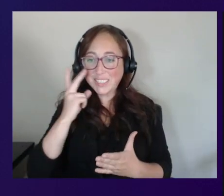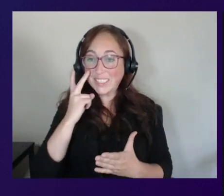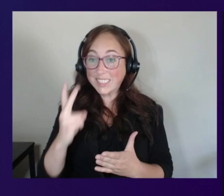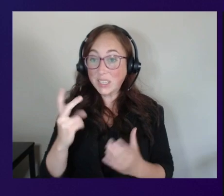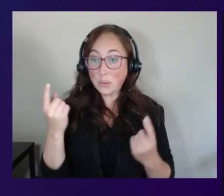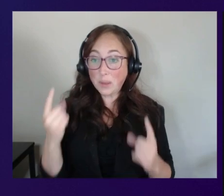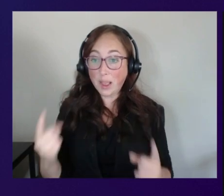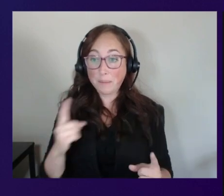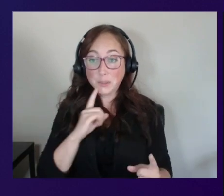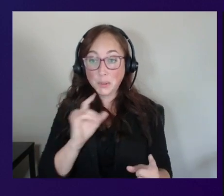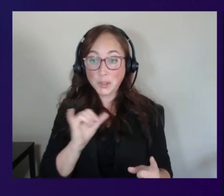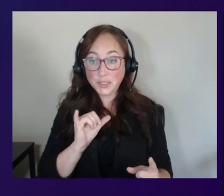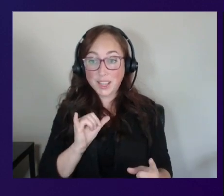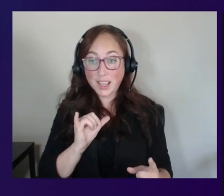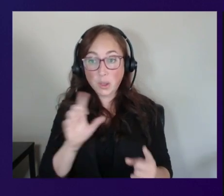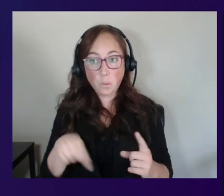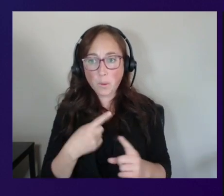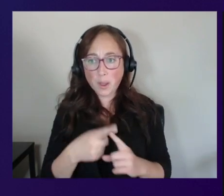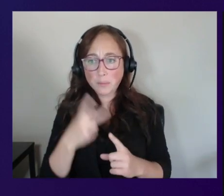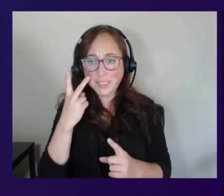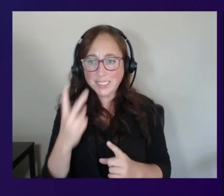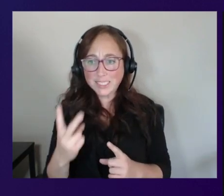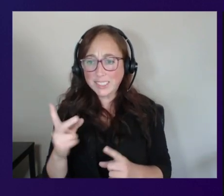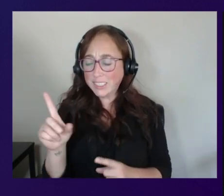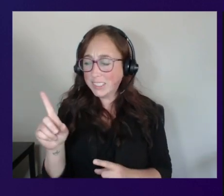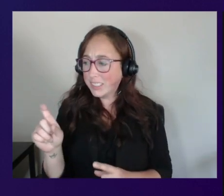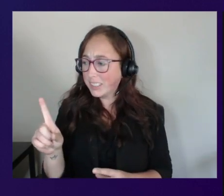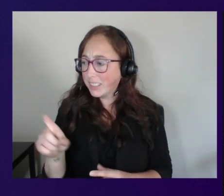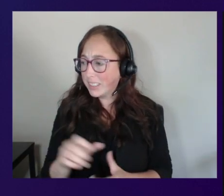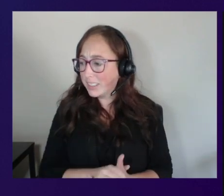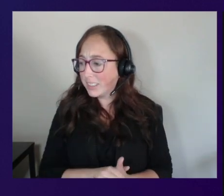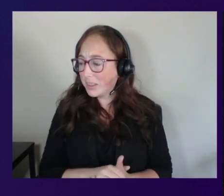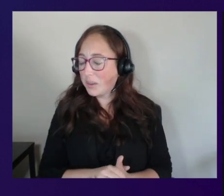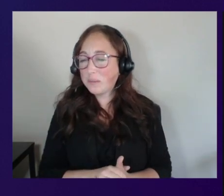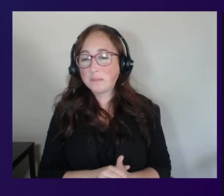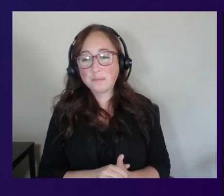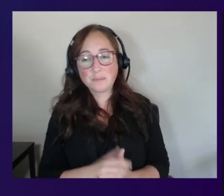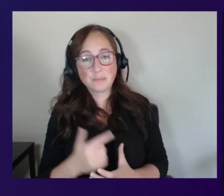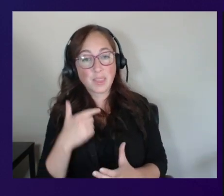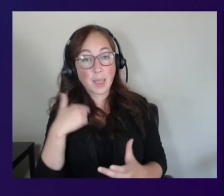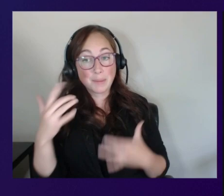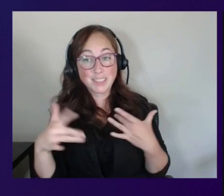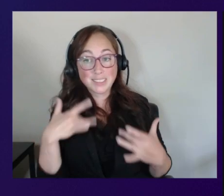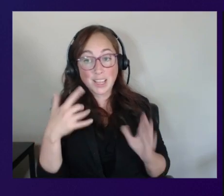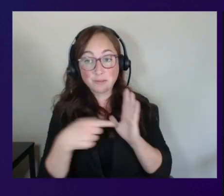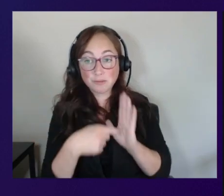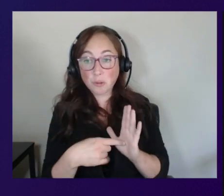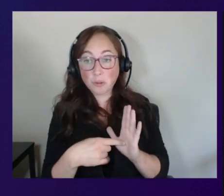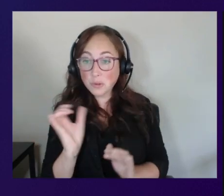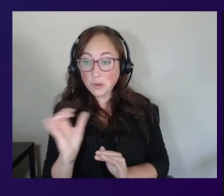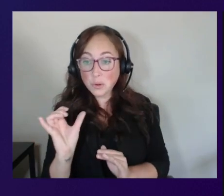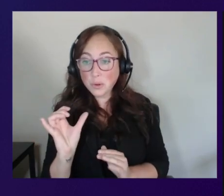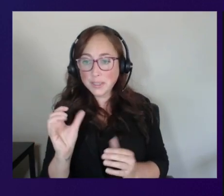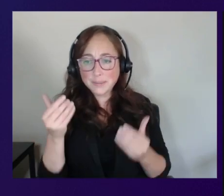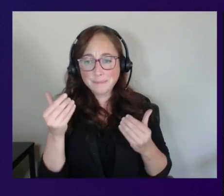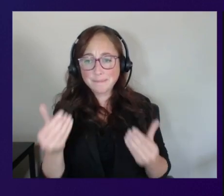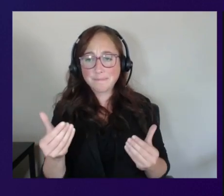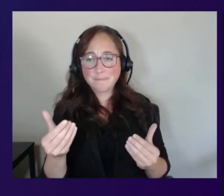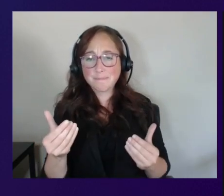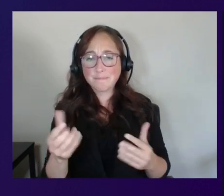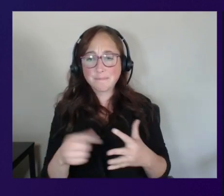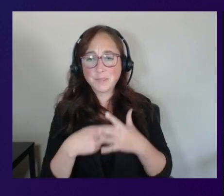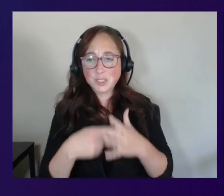when are we going to see that demo yeah i mean i'm just as excited to show it to you too why don't we go ahead and just jump to that demo